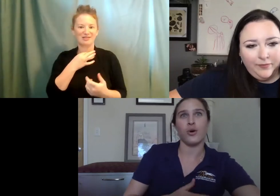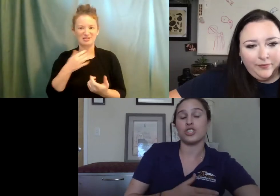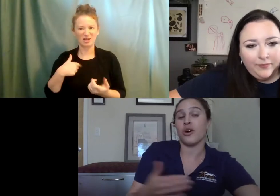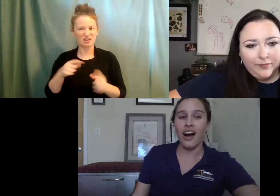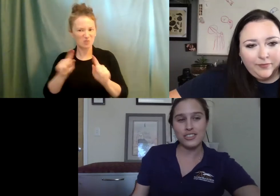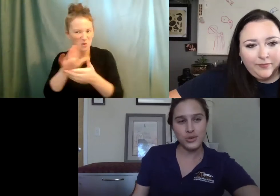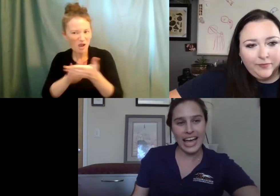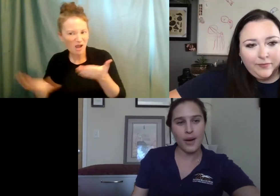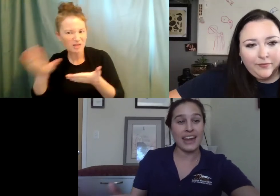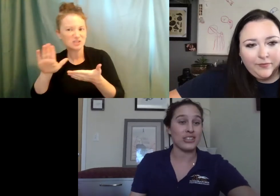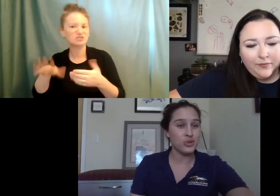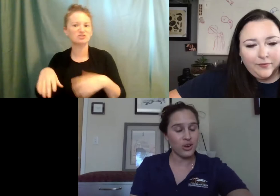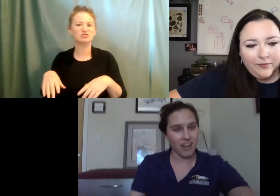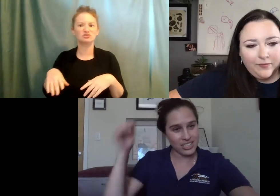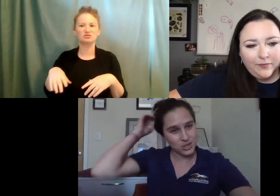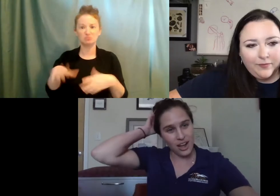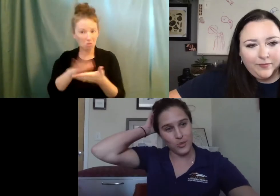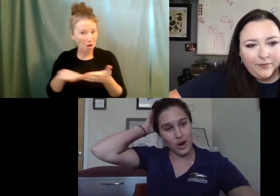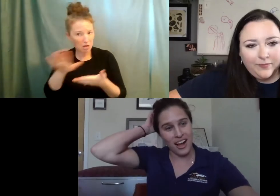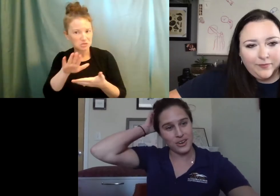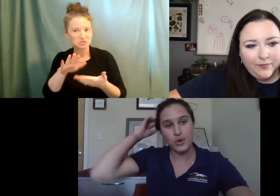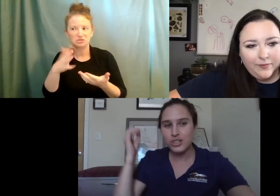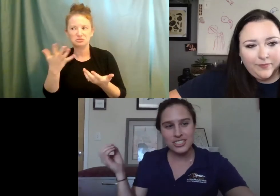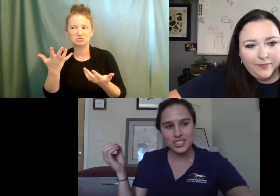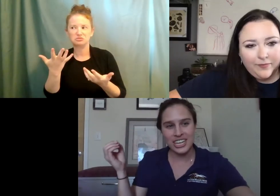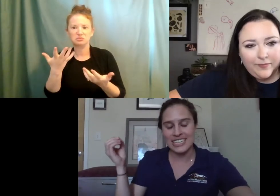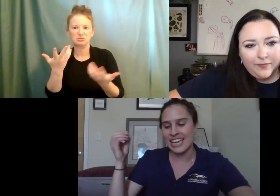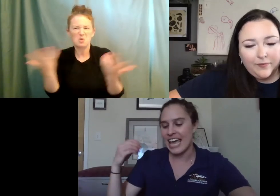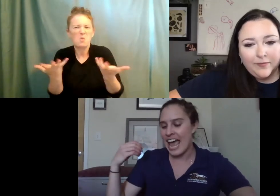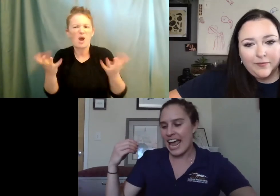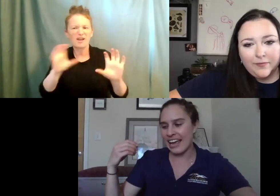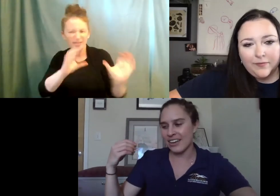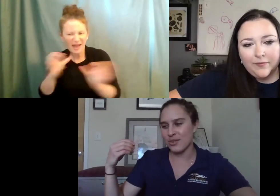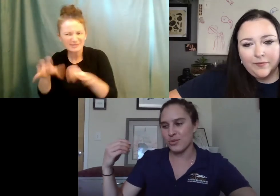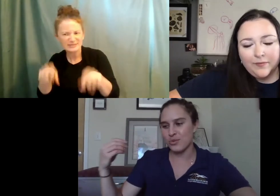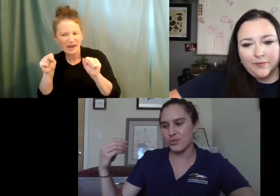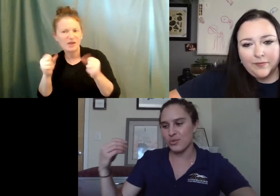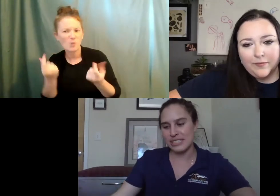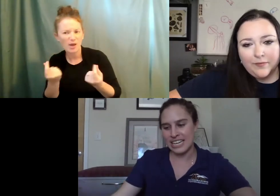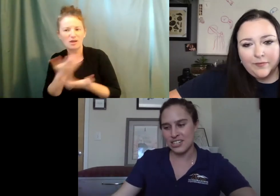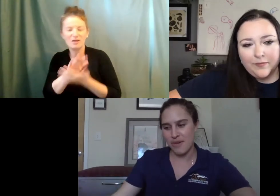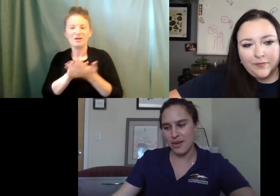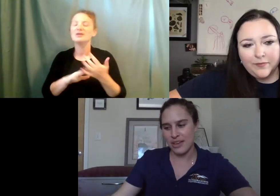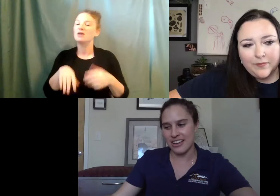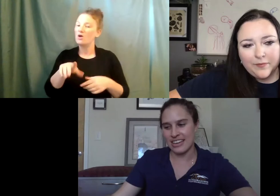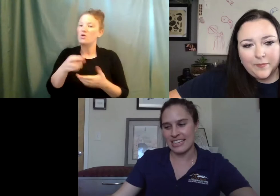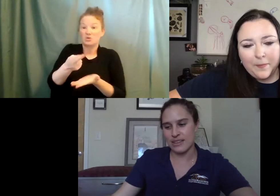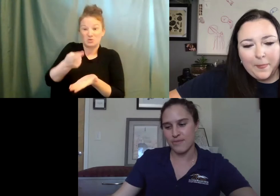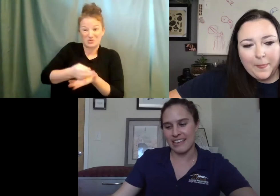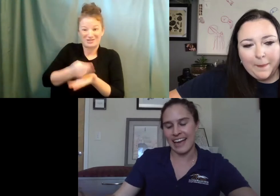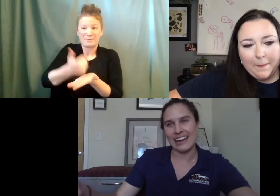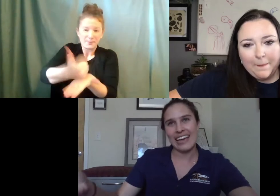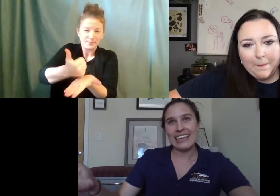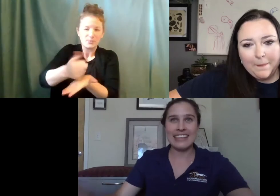college for rehab? And if I do go to college, uh, what kind of courses should I take? And rehabilitation in my opinion